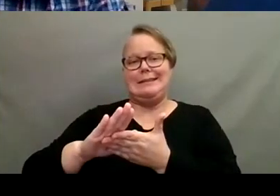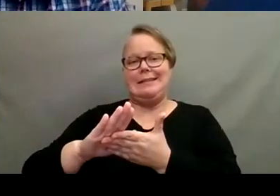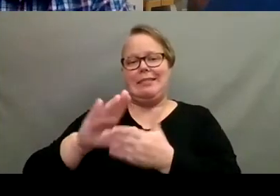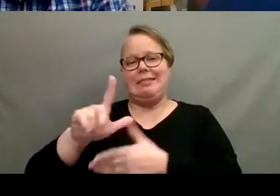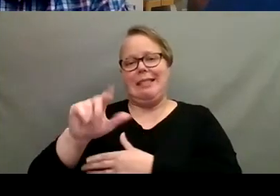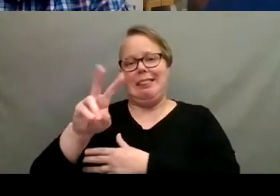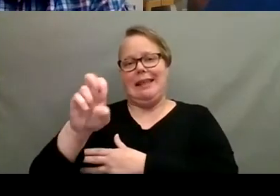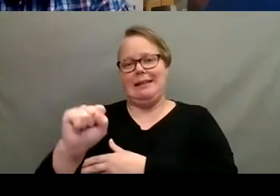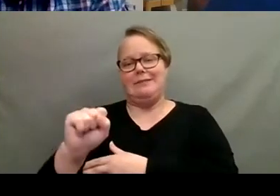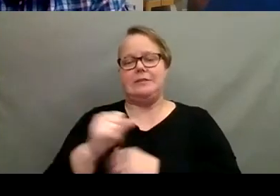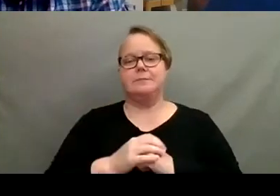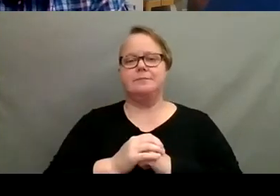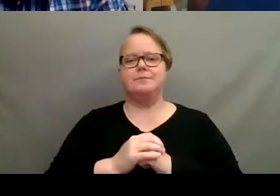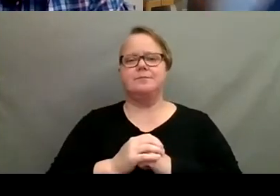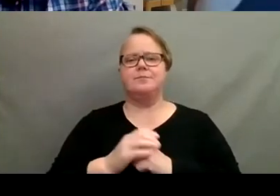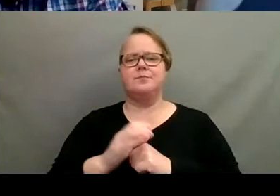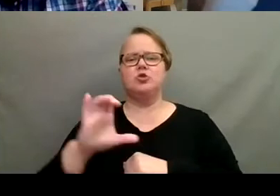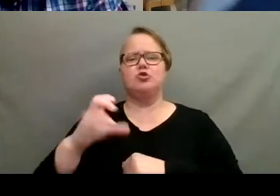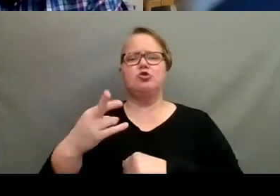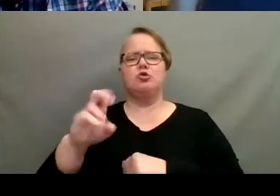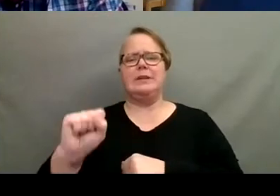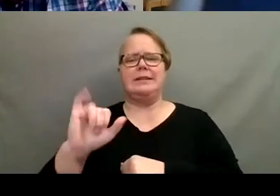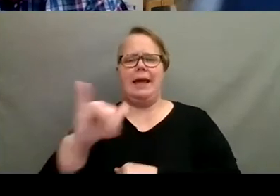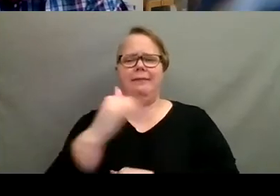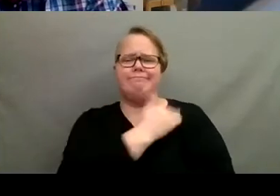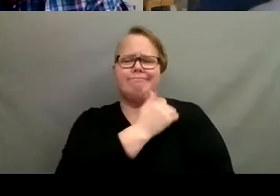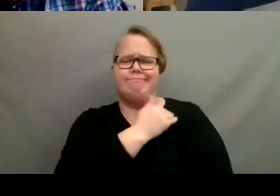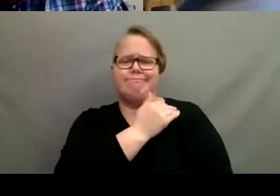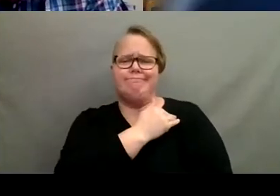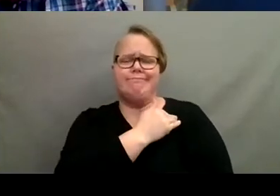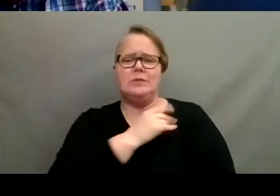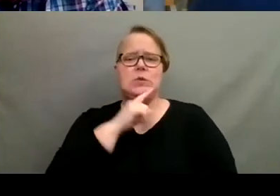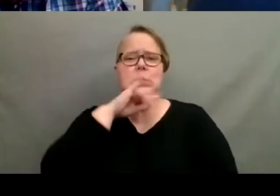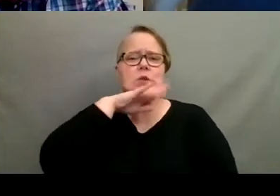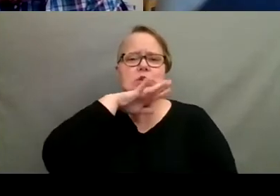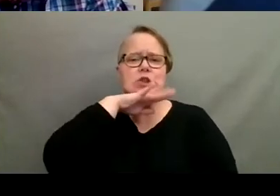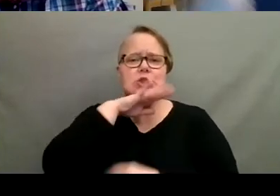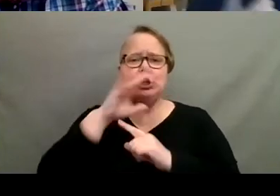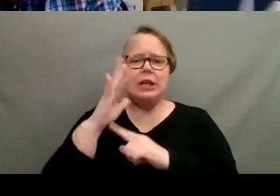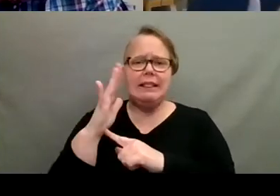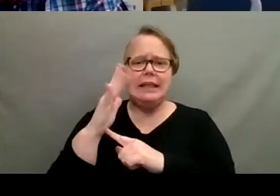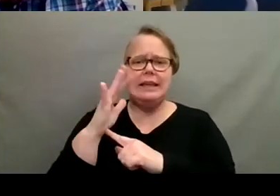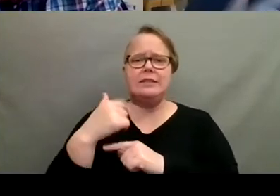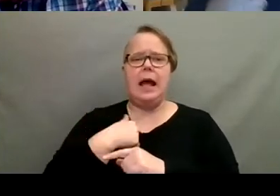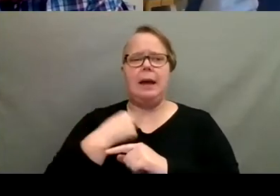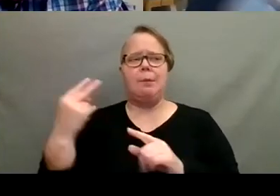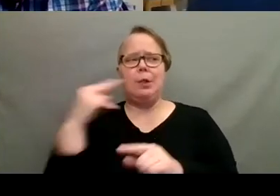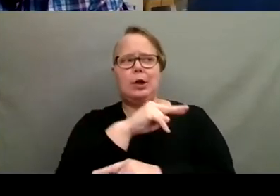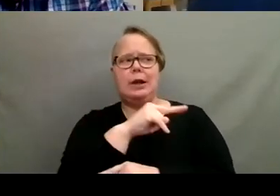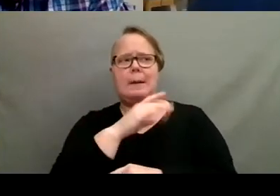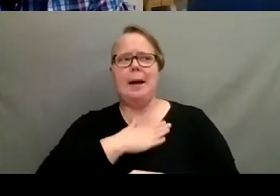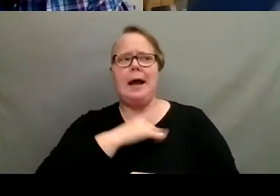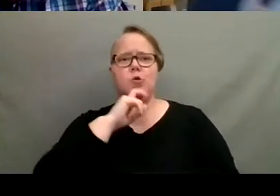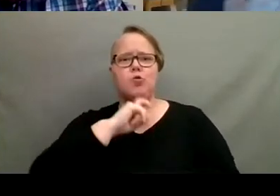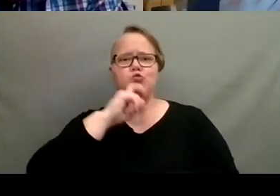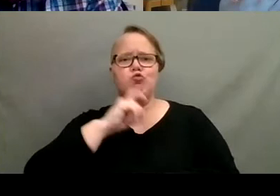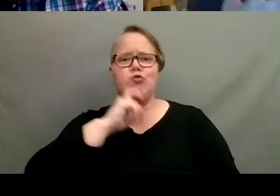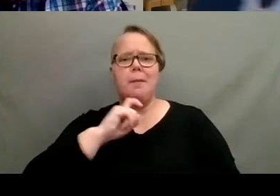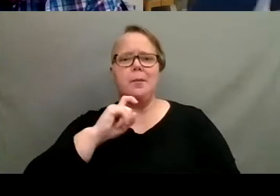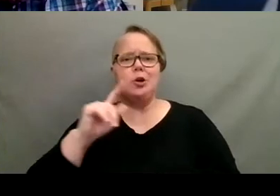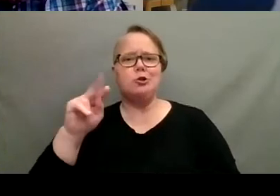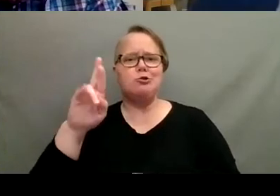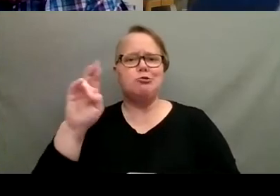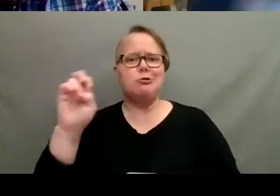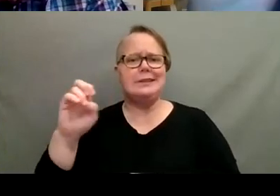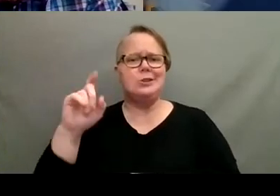So that, that reminds me, I was just the, so dirty leaves. was looking at my rubber tree right back here. Um, should I be